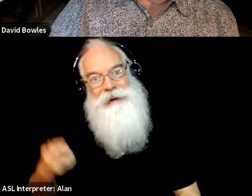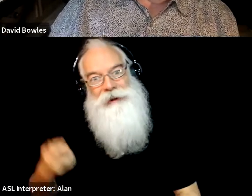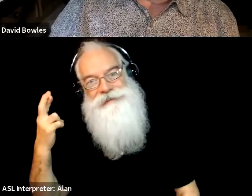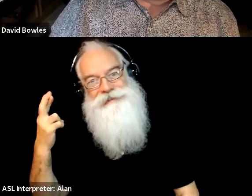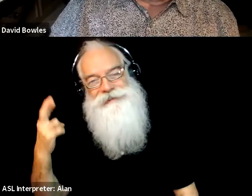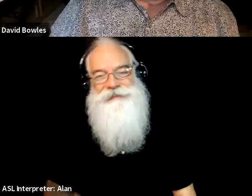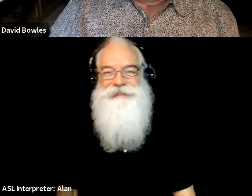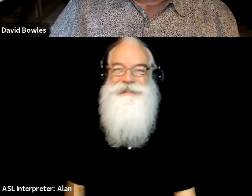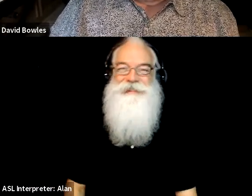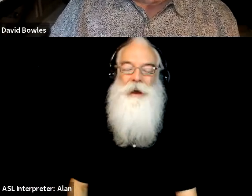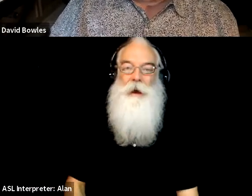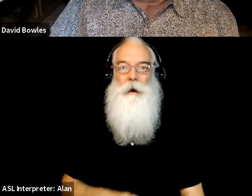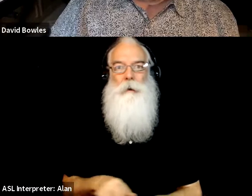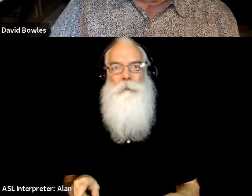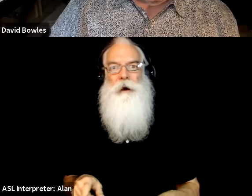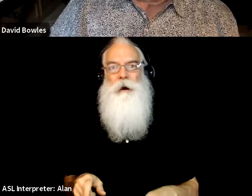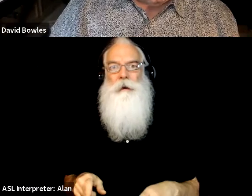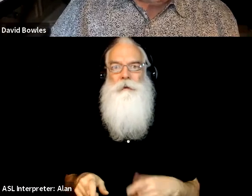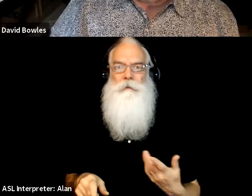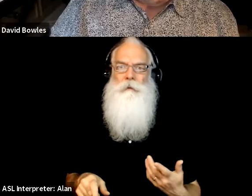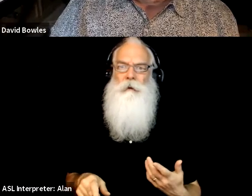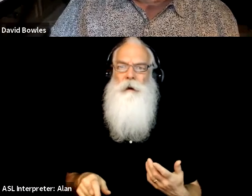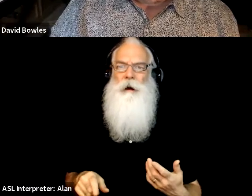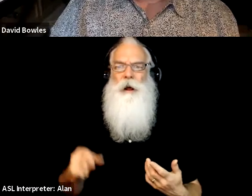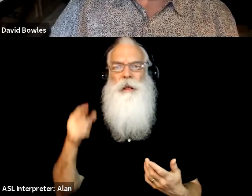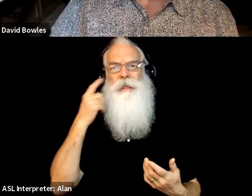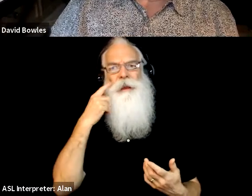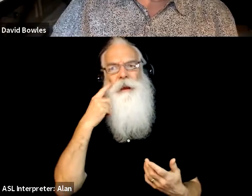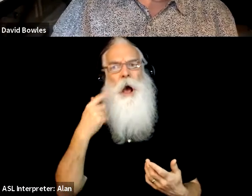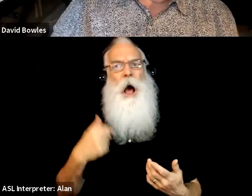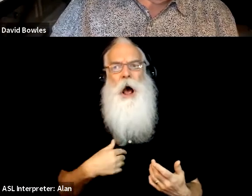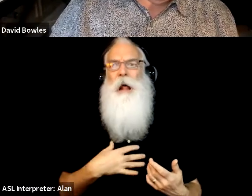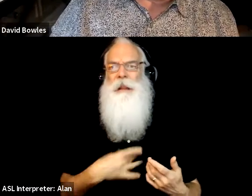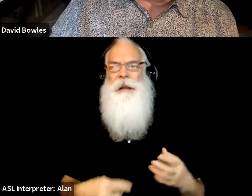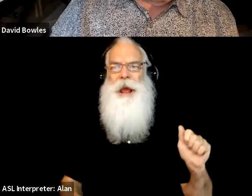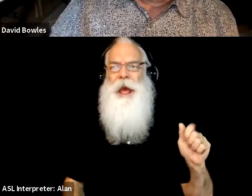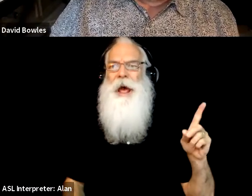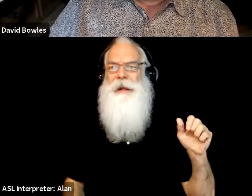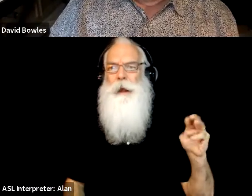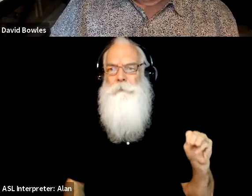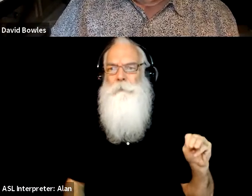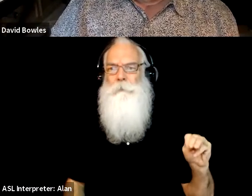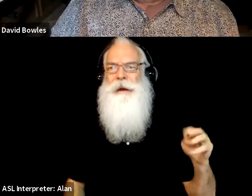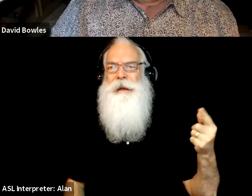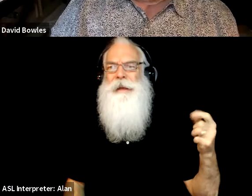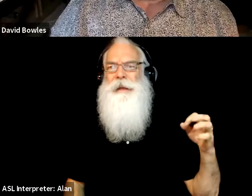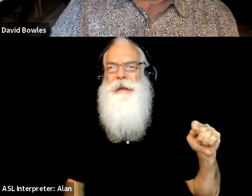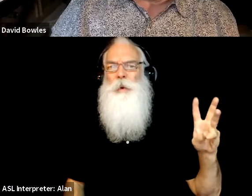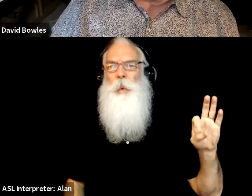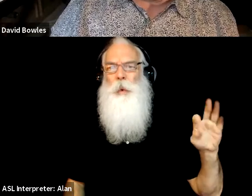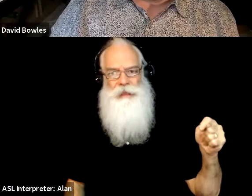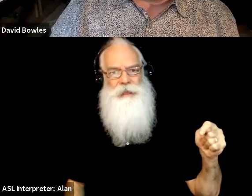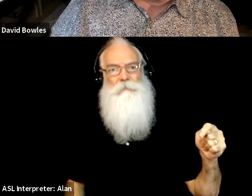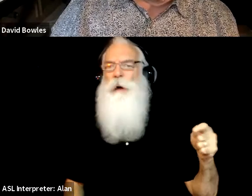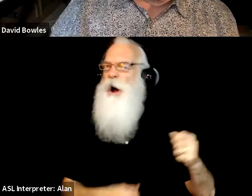I've spent, I spent an entire day with like Adam Gedwitz because I've co-authored a book with him. spent a lot of time together. Spent a whole day with, you